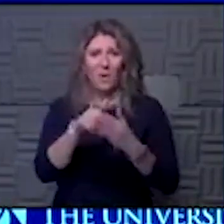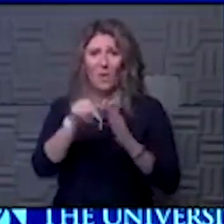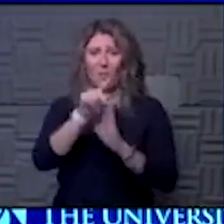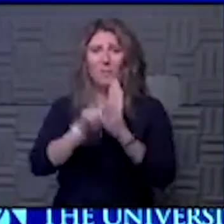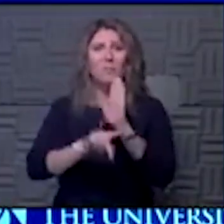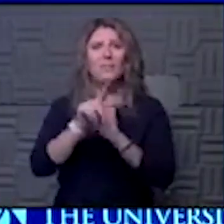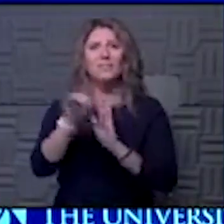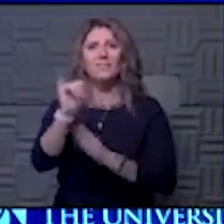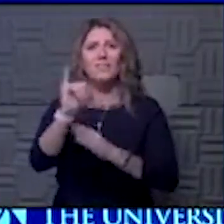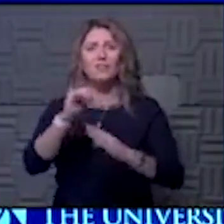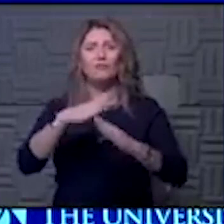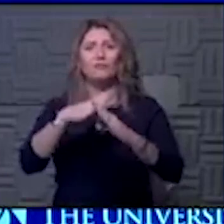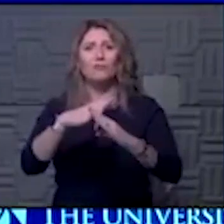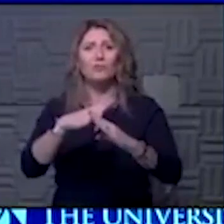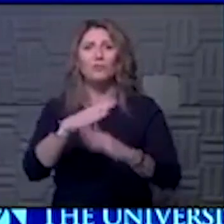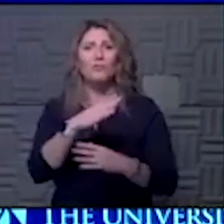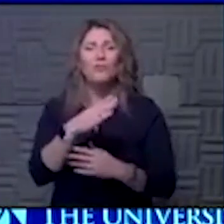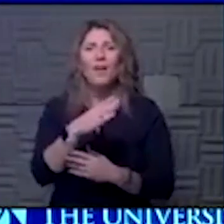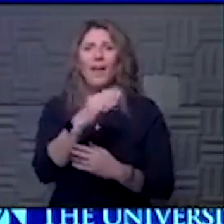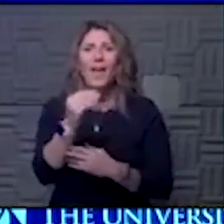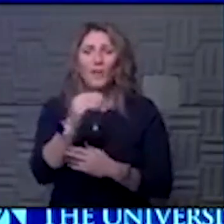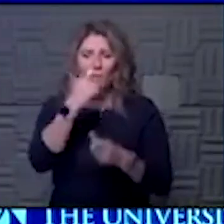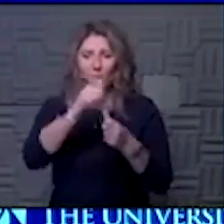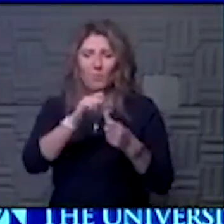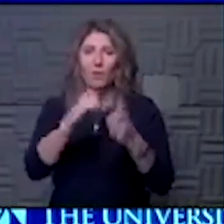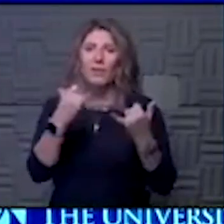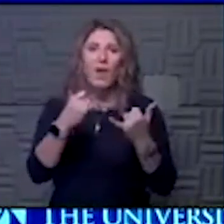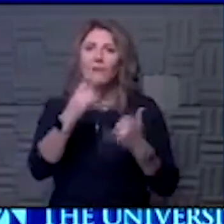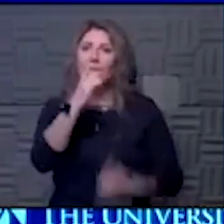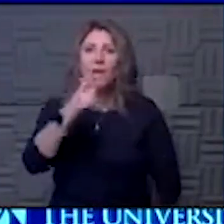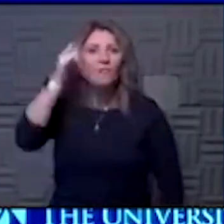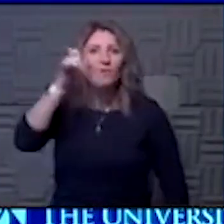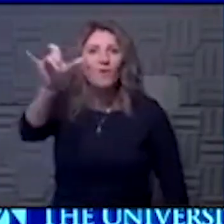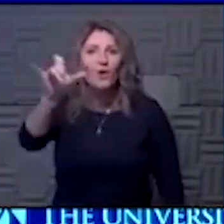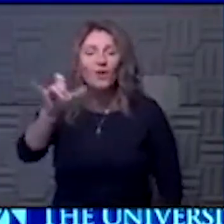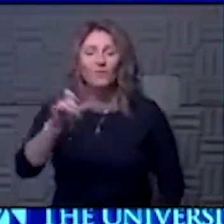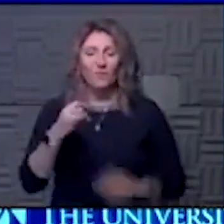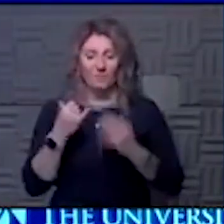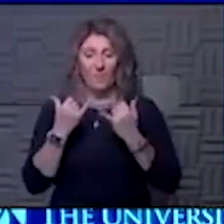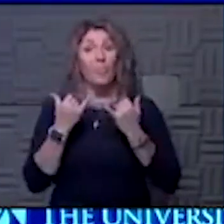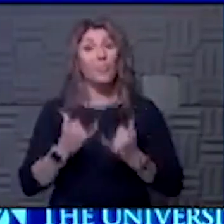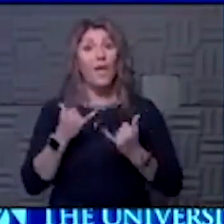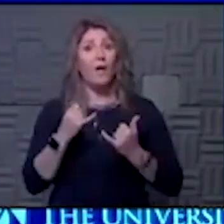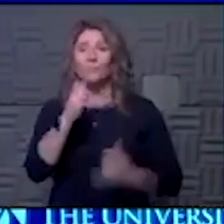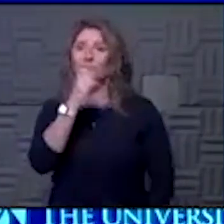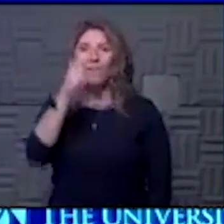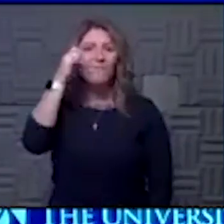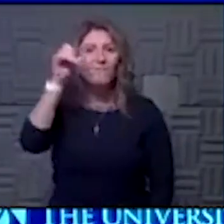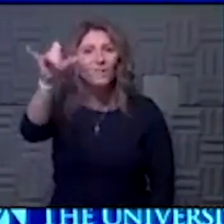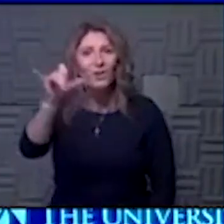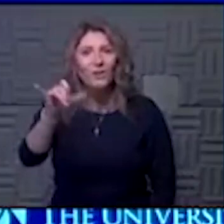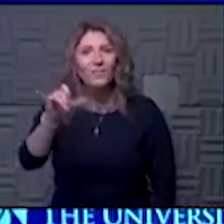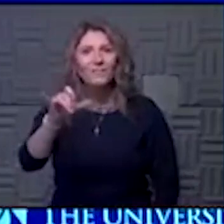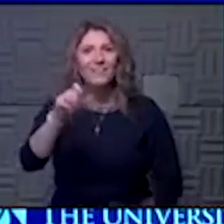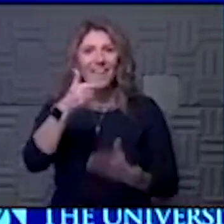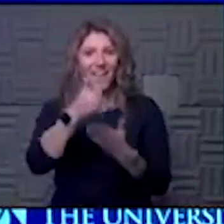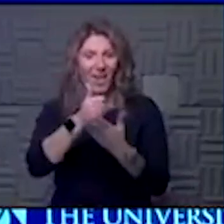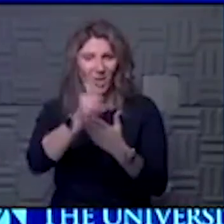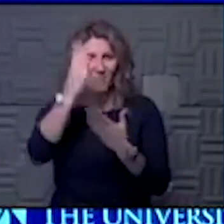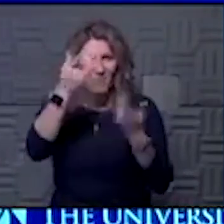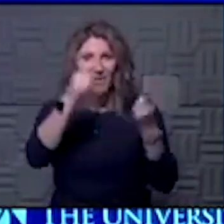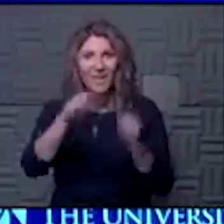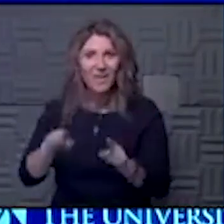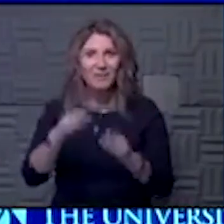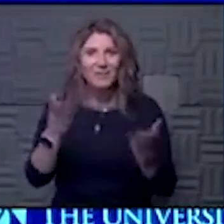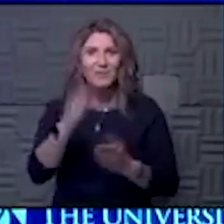and remember that now is not forever. Now is not forever. Help us on the way. We'll